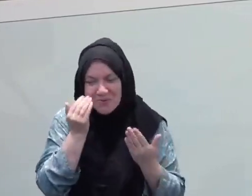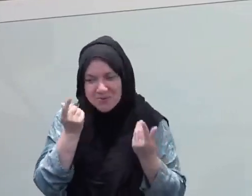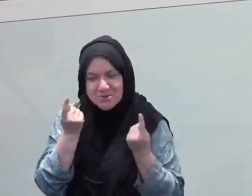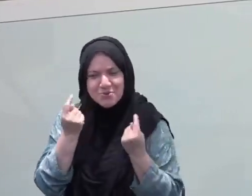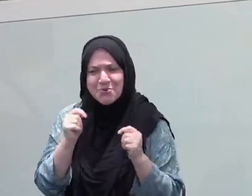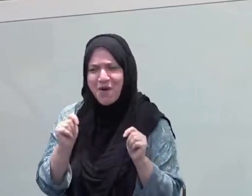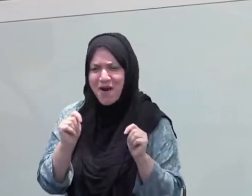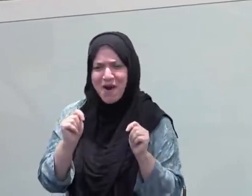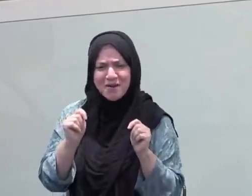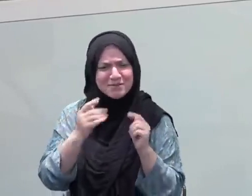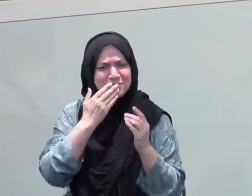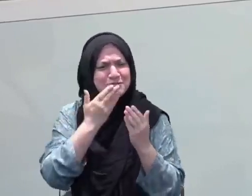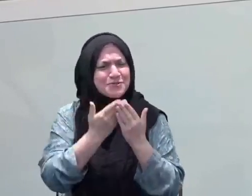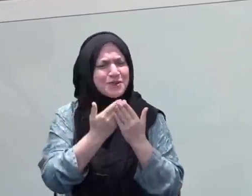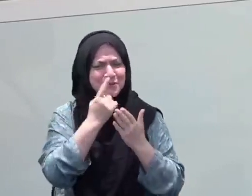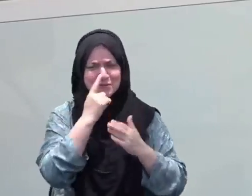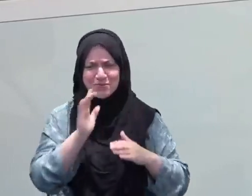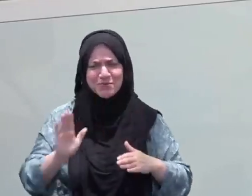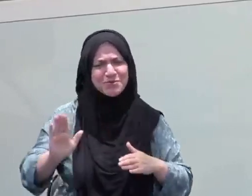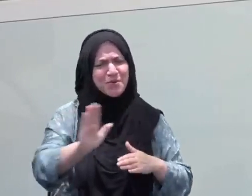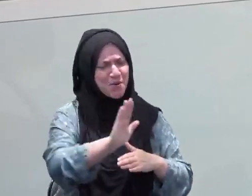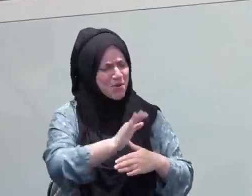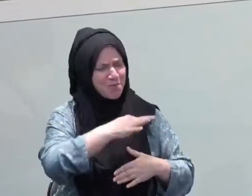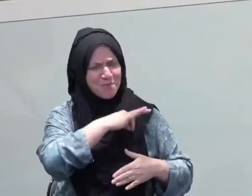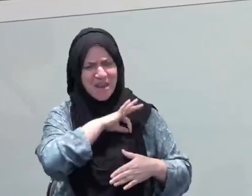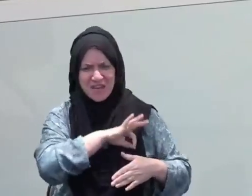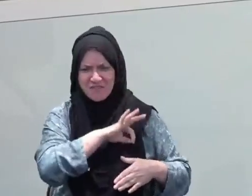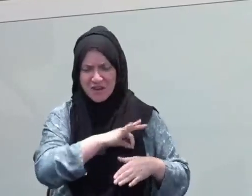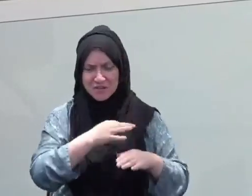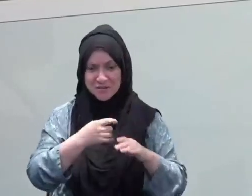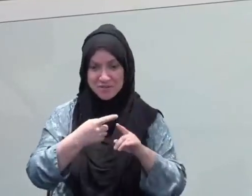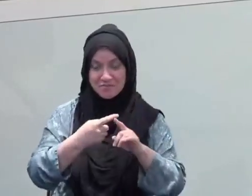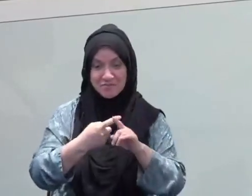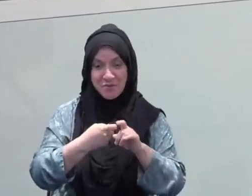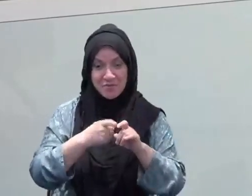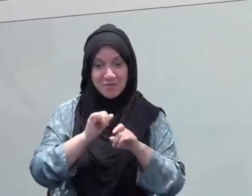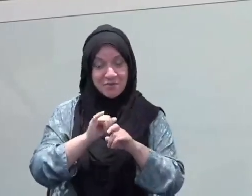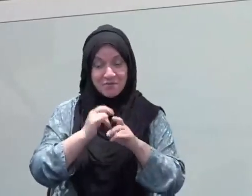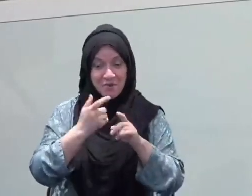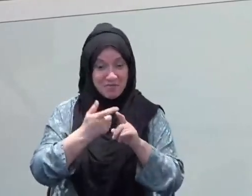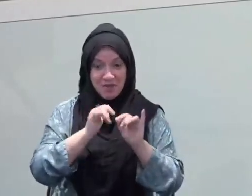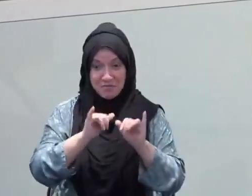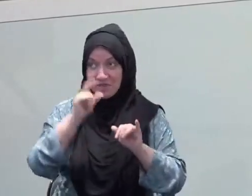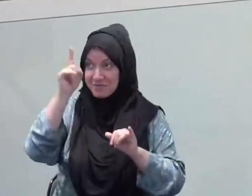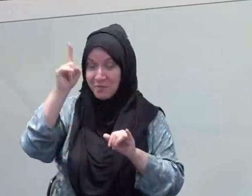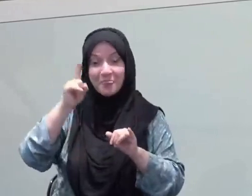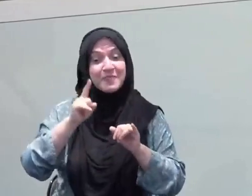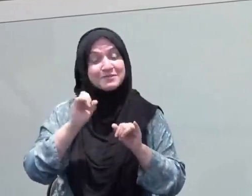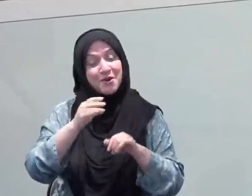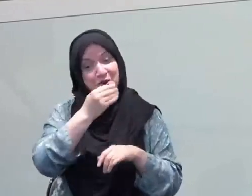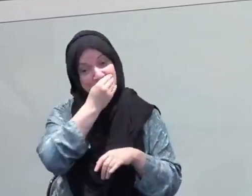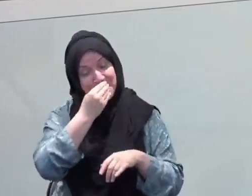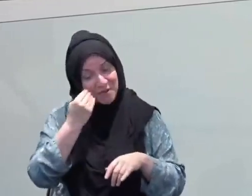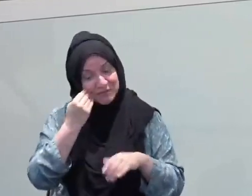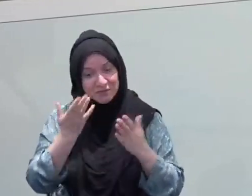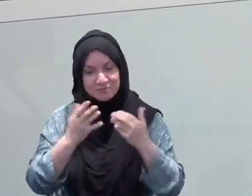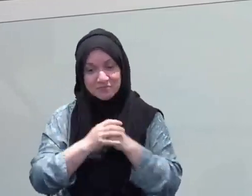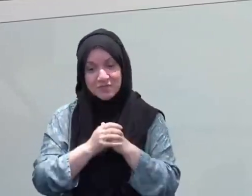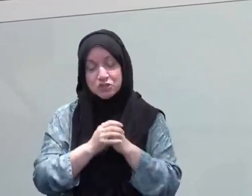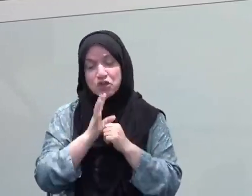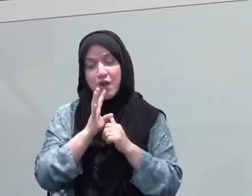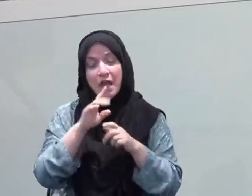Well, first and foremost, if you look at the Salaf, they paced themselves from the very beginning as to how they wanted to divide that month.